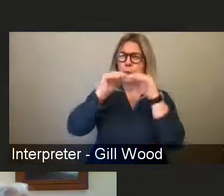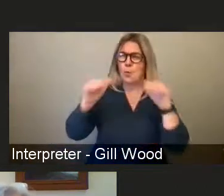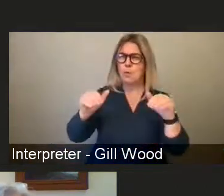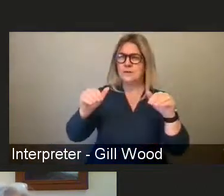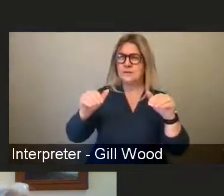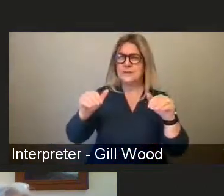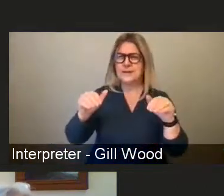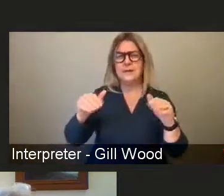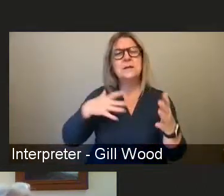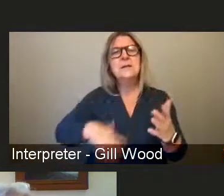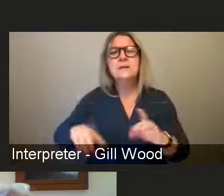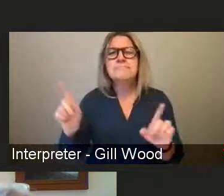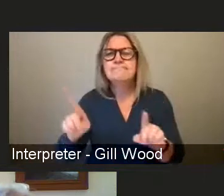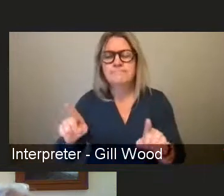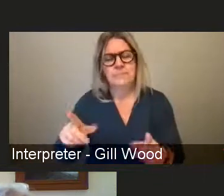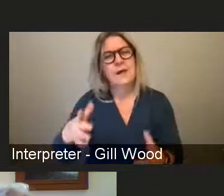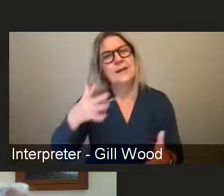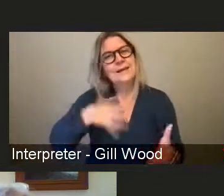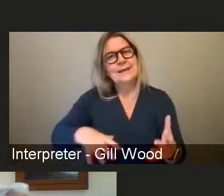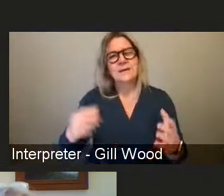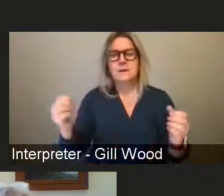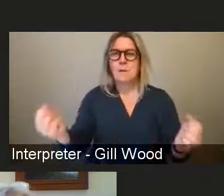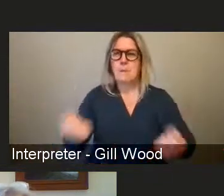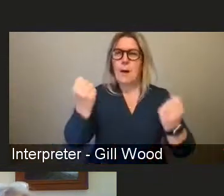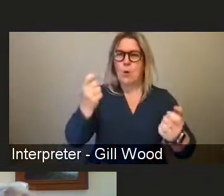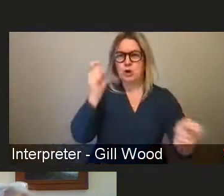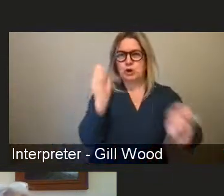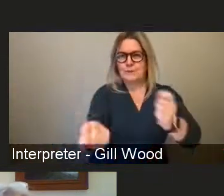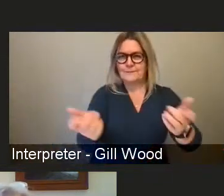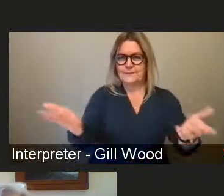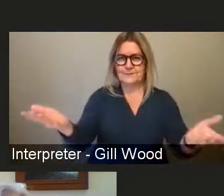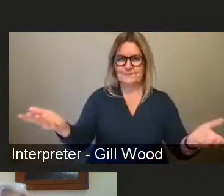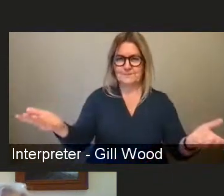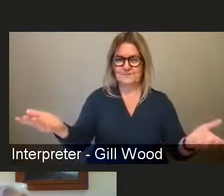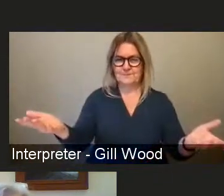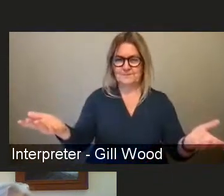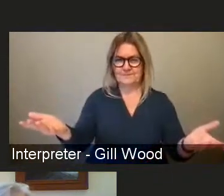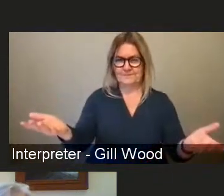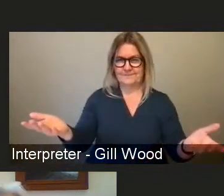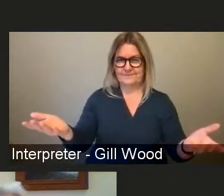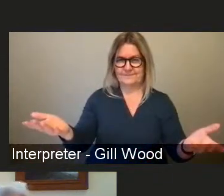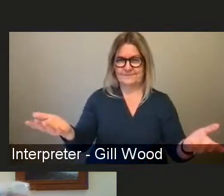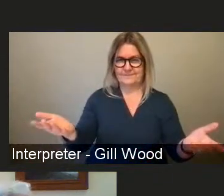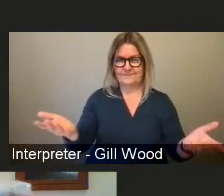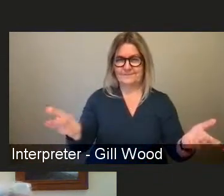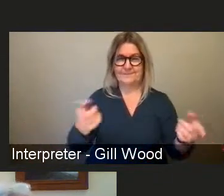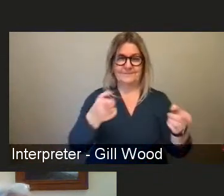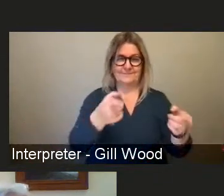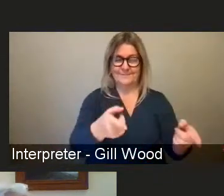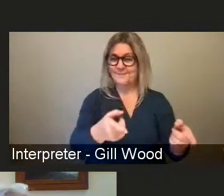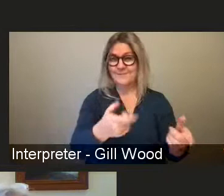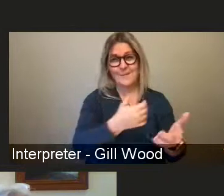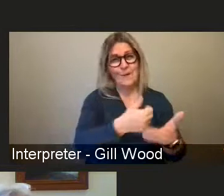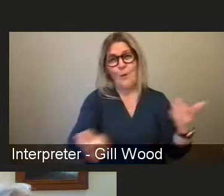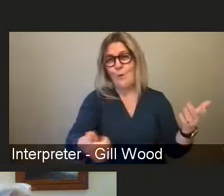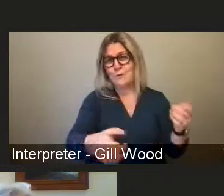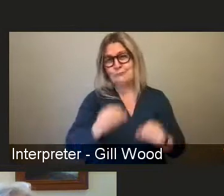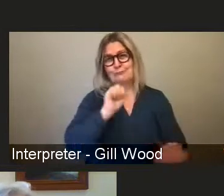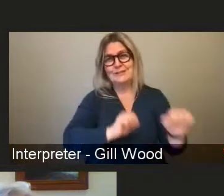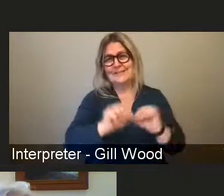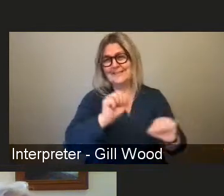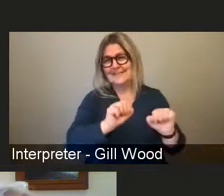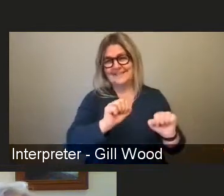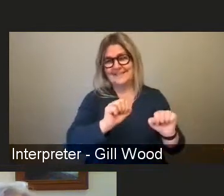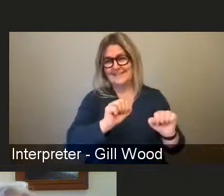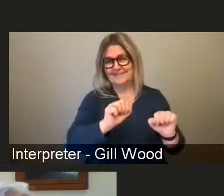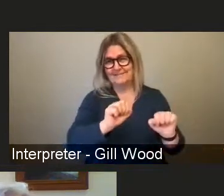require a shift in power. And that's the part that the system resists the most strongly. And it's exactly